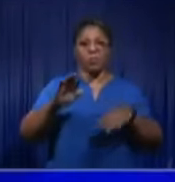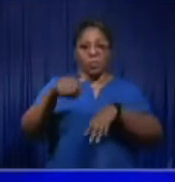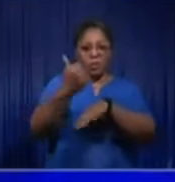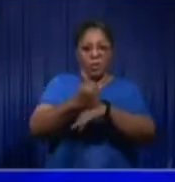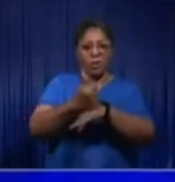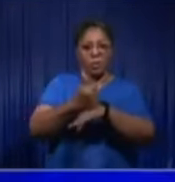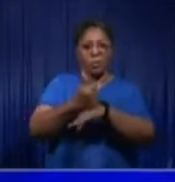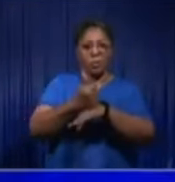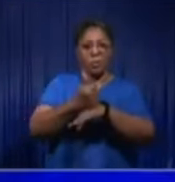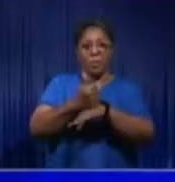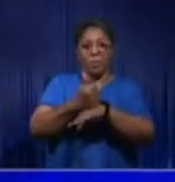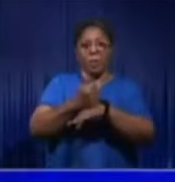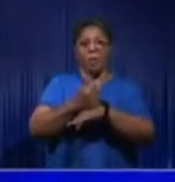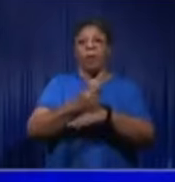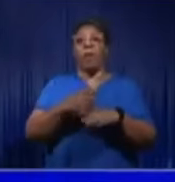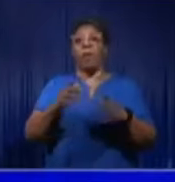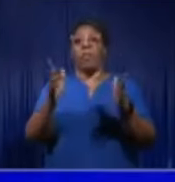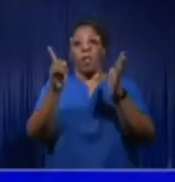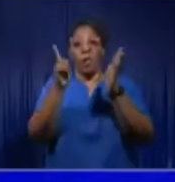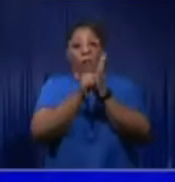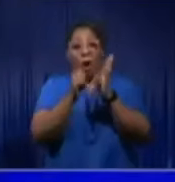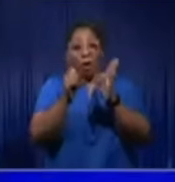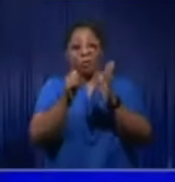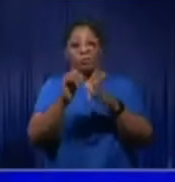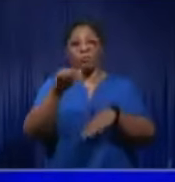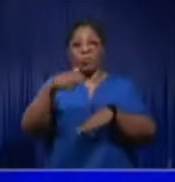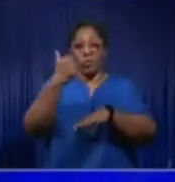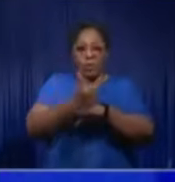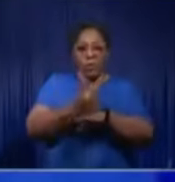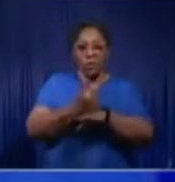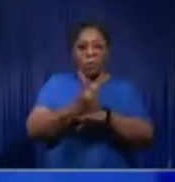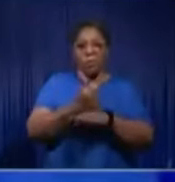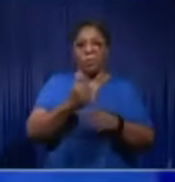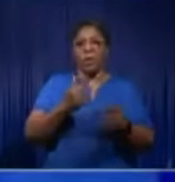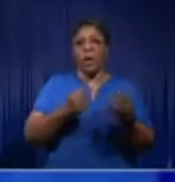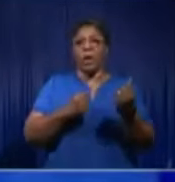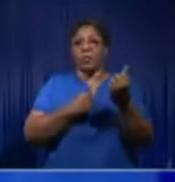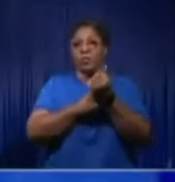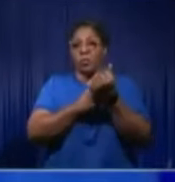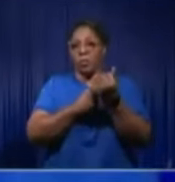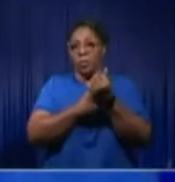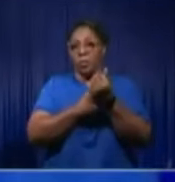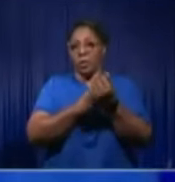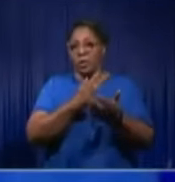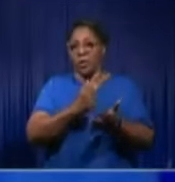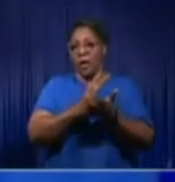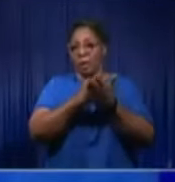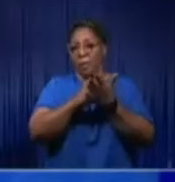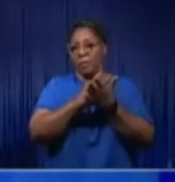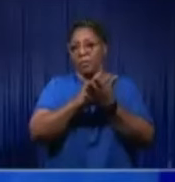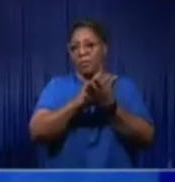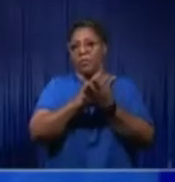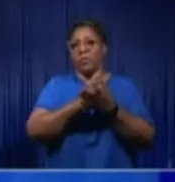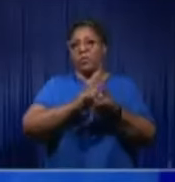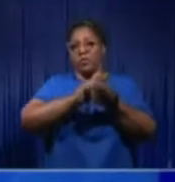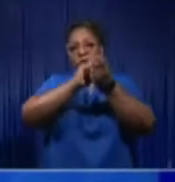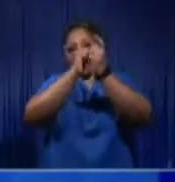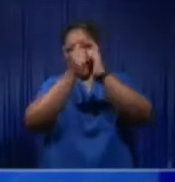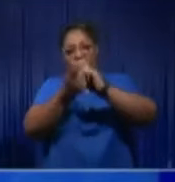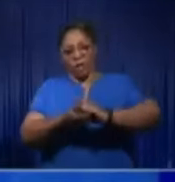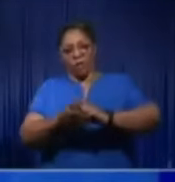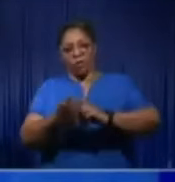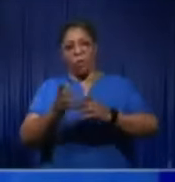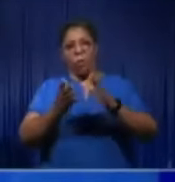Those laws have assisted us to also restructure our operations so that we can